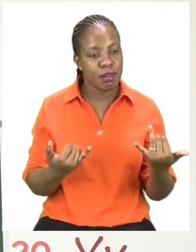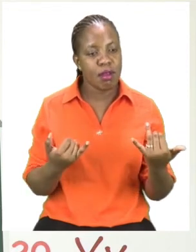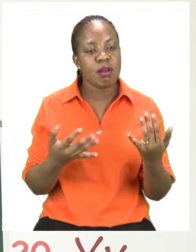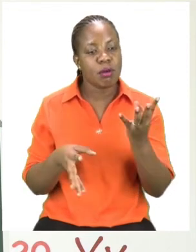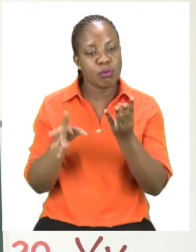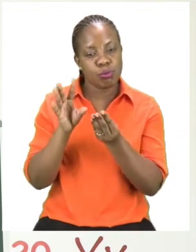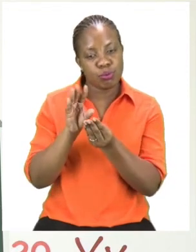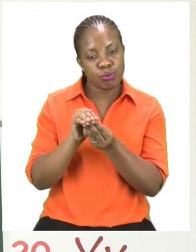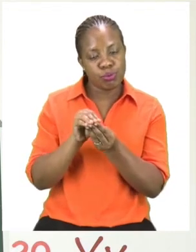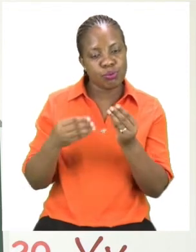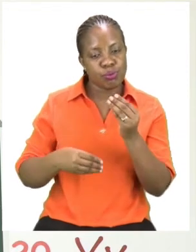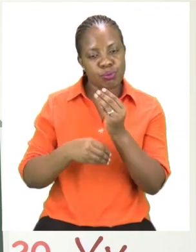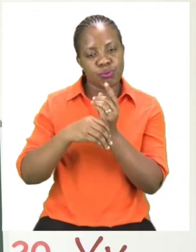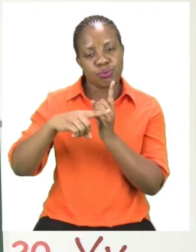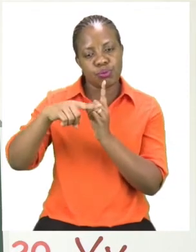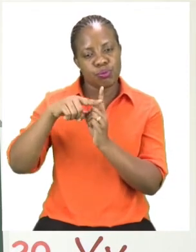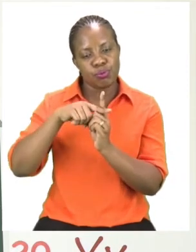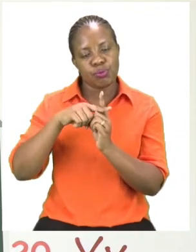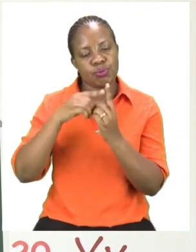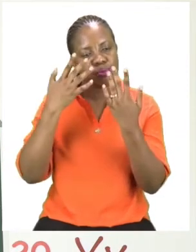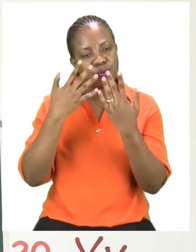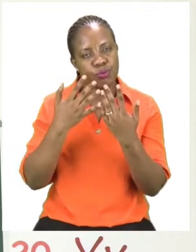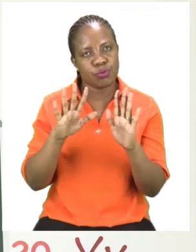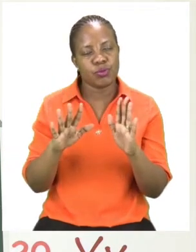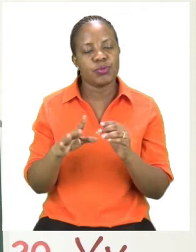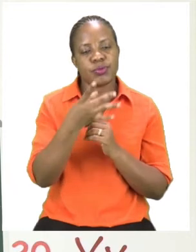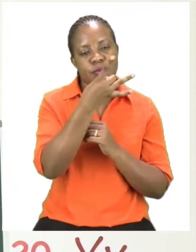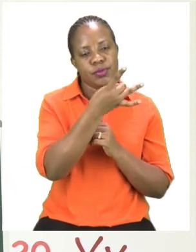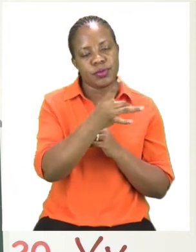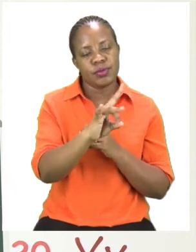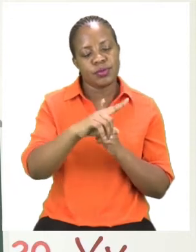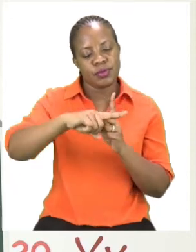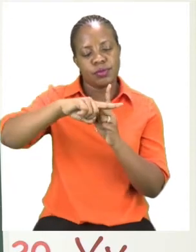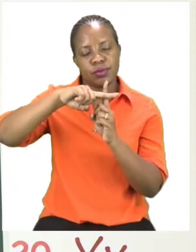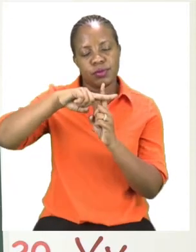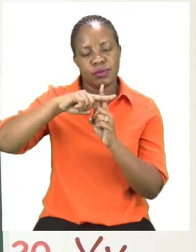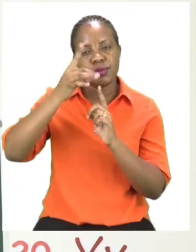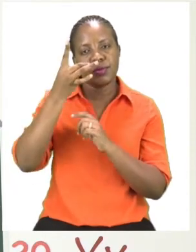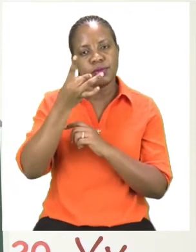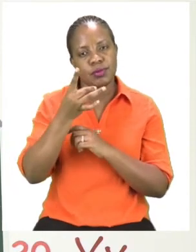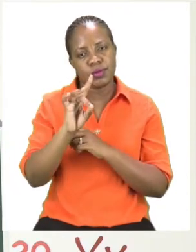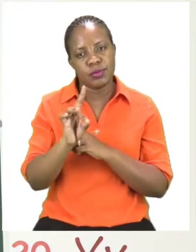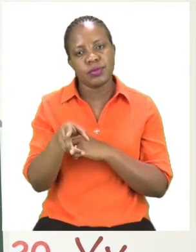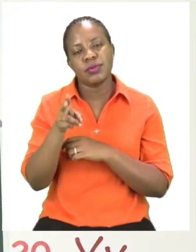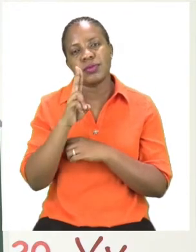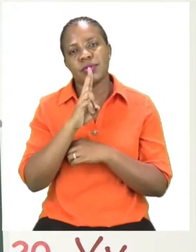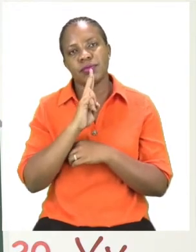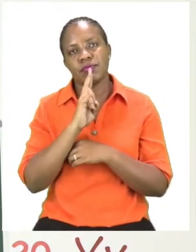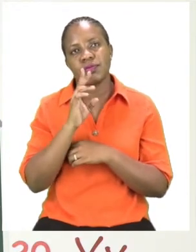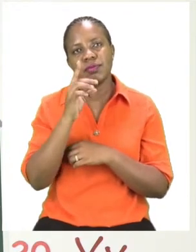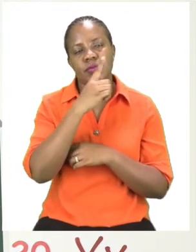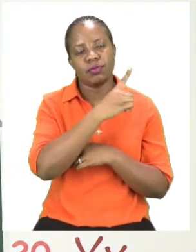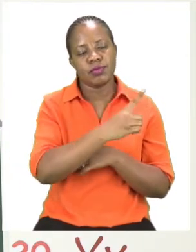now says eight plus eight equals 16. Now remember we